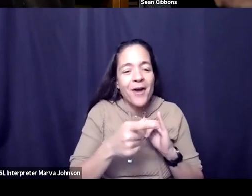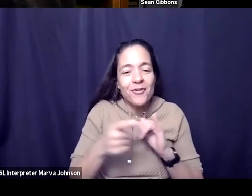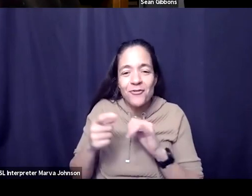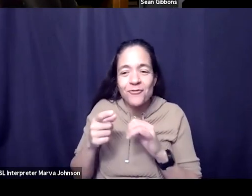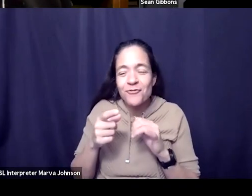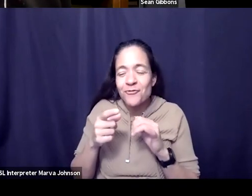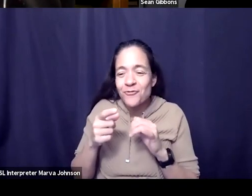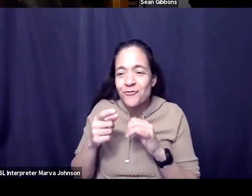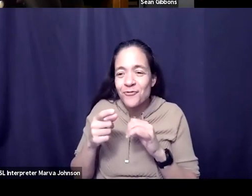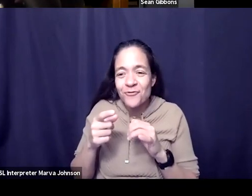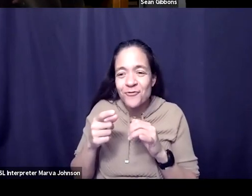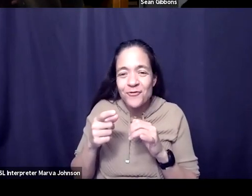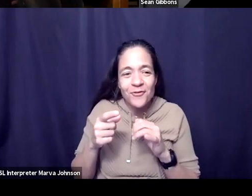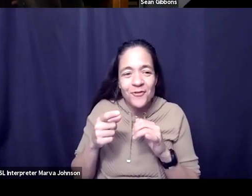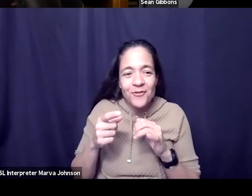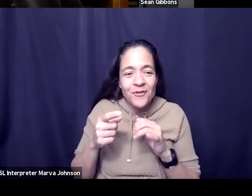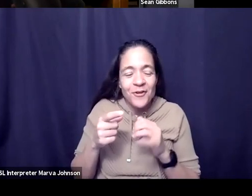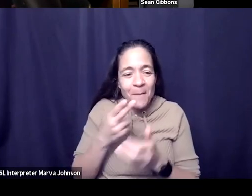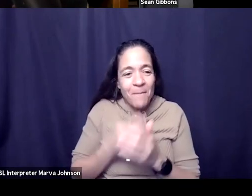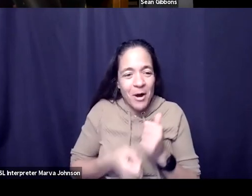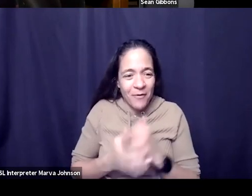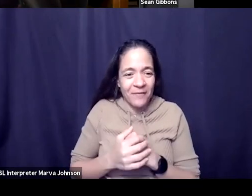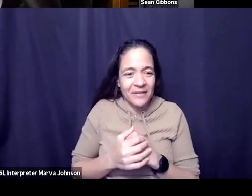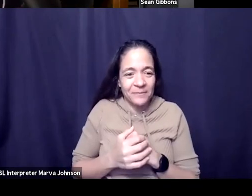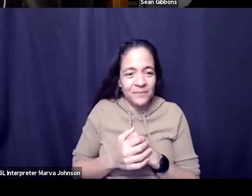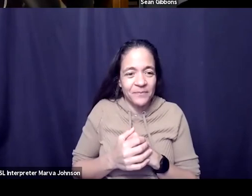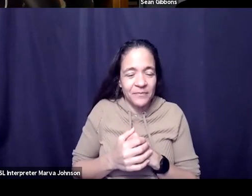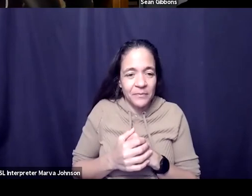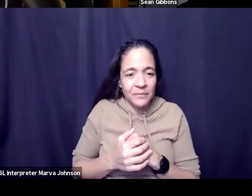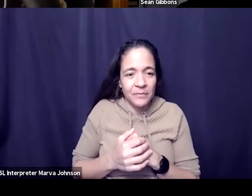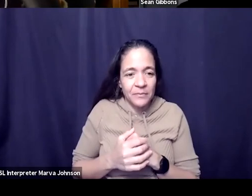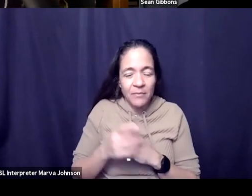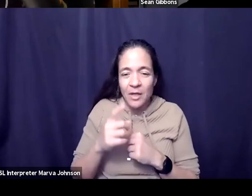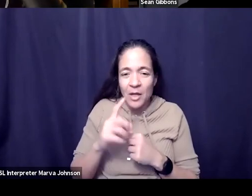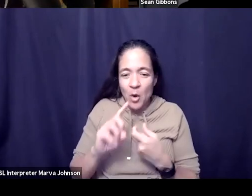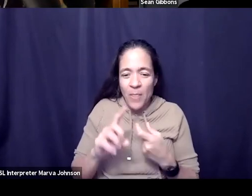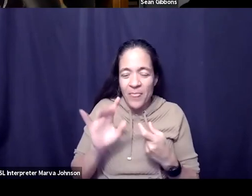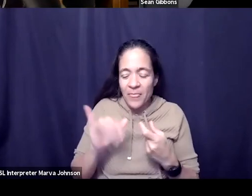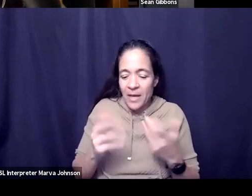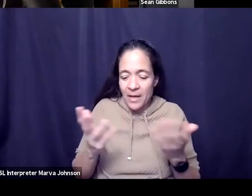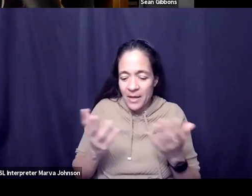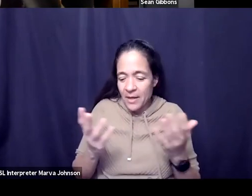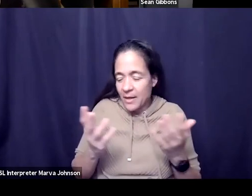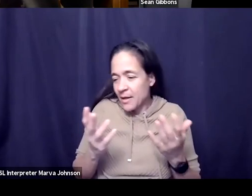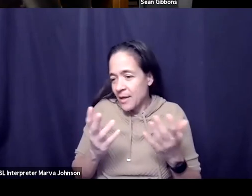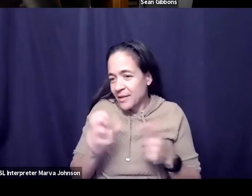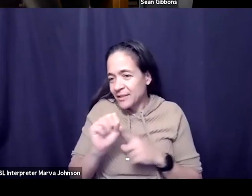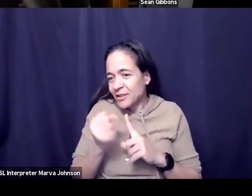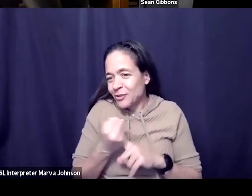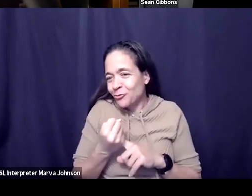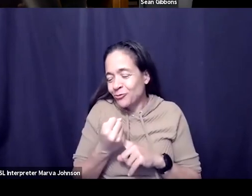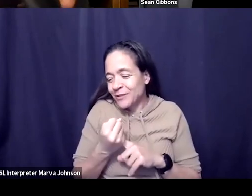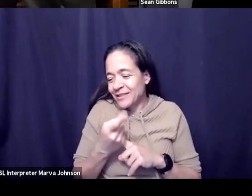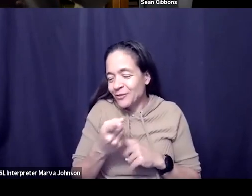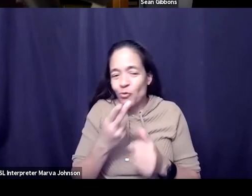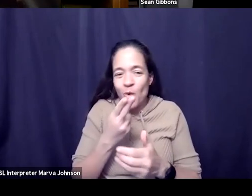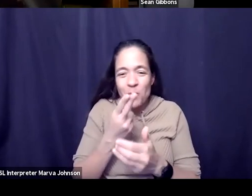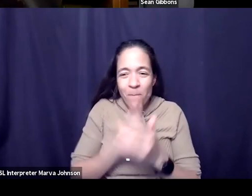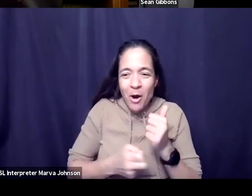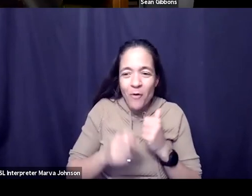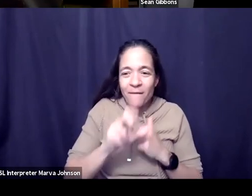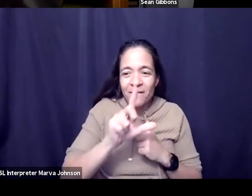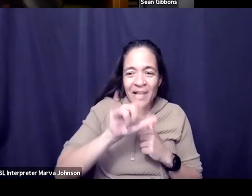way or the other tell me how what is that what what is that phase change where you're both like uh it's like uh you know liquid and gas